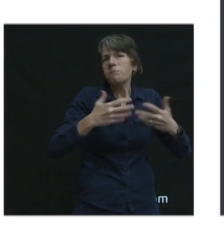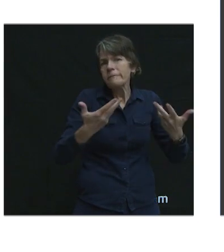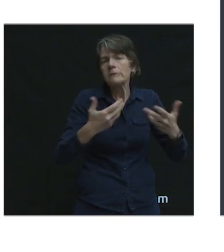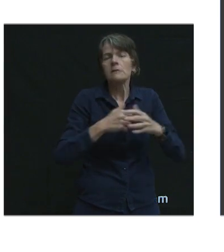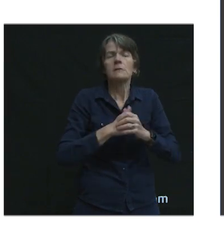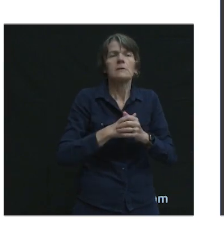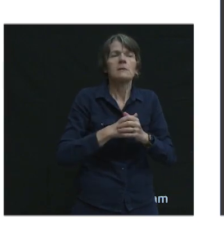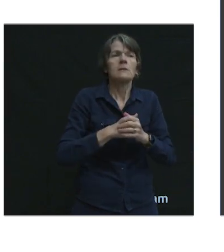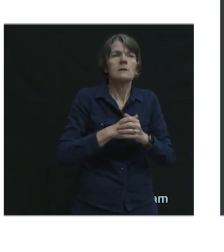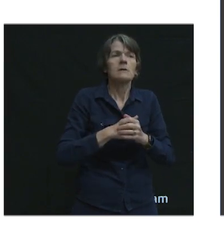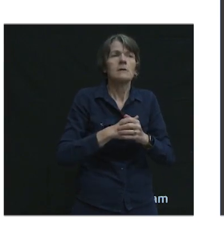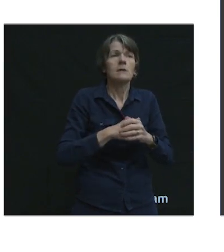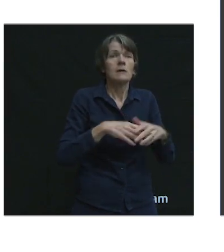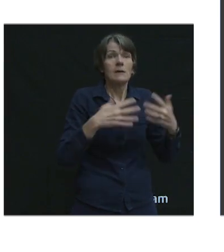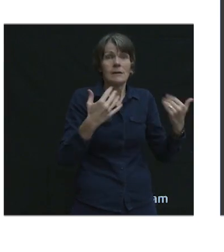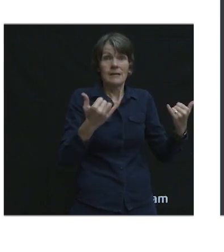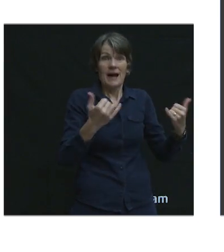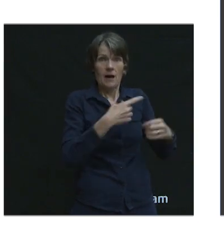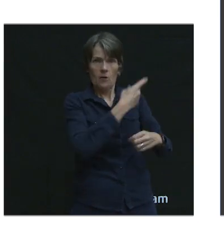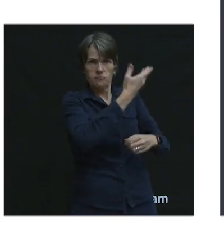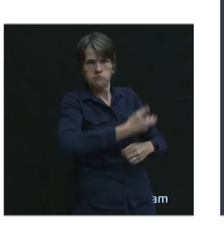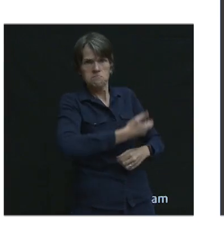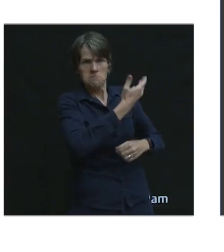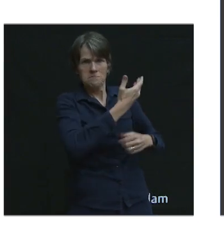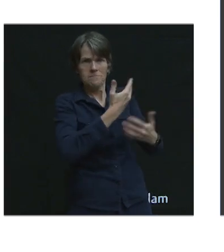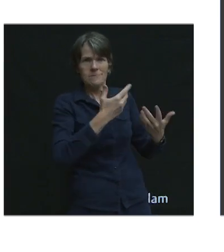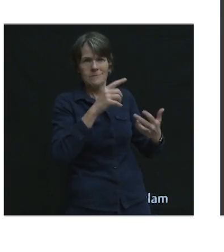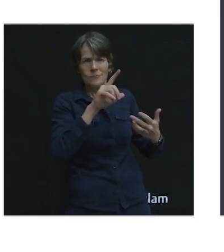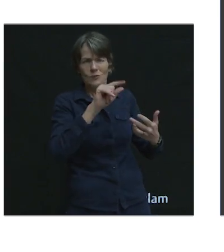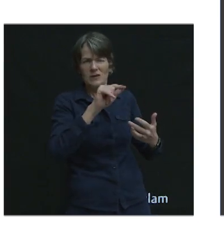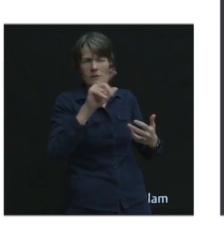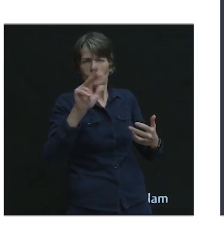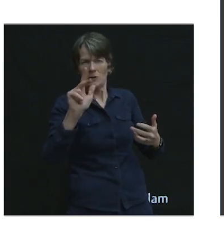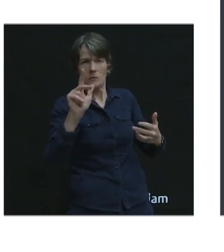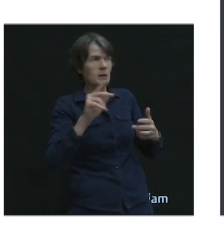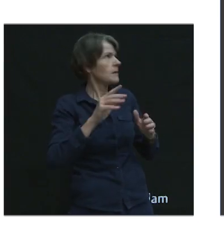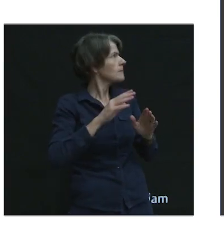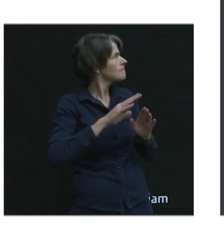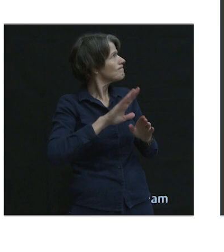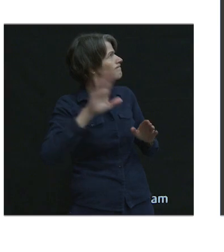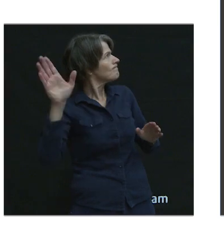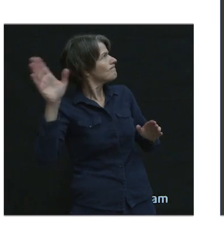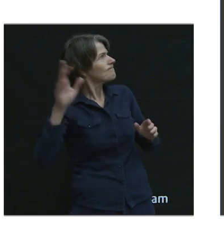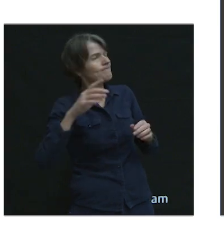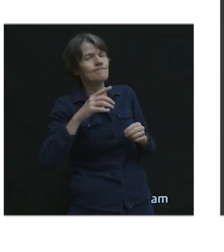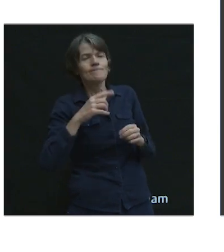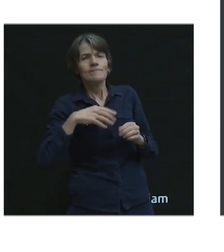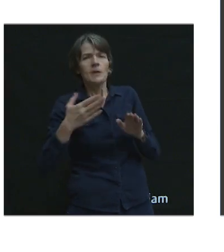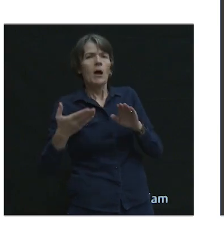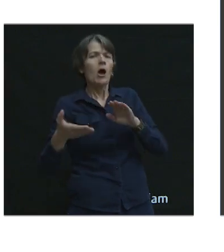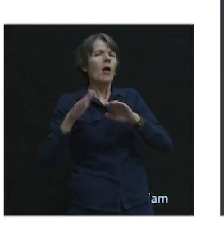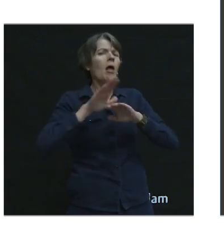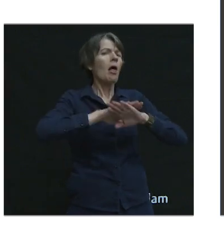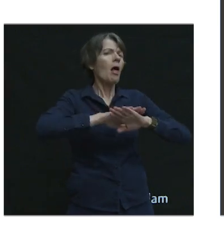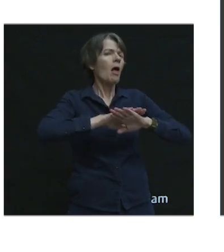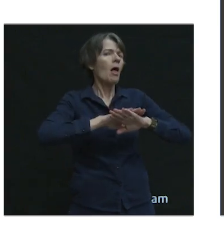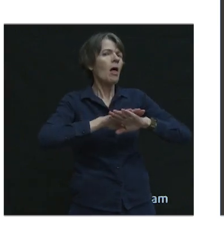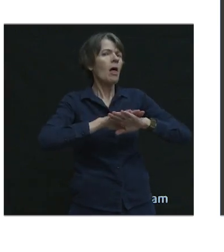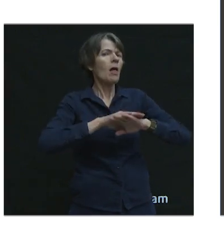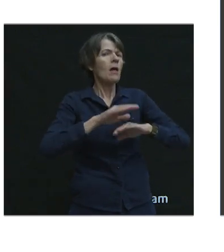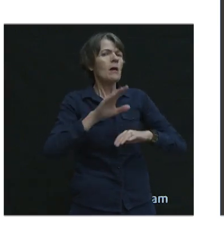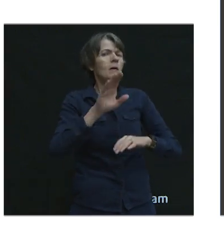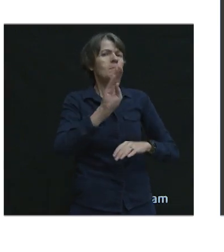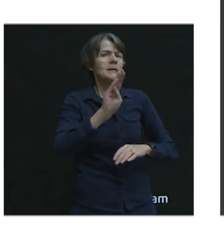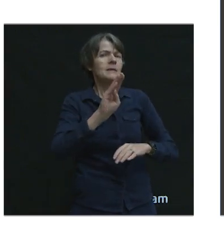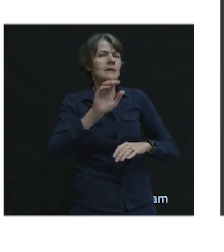So as was introduced, here's where we are on the existing, on the far side. I shaded out the business as usual case because I'm going to